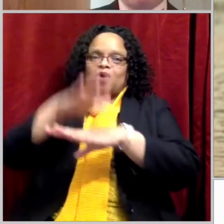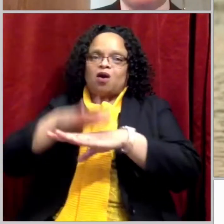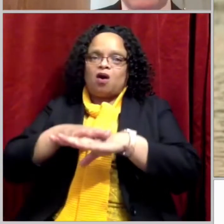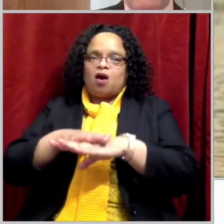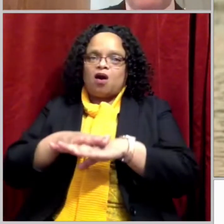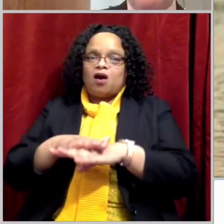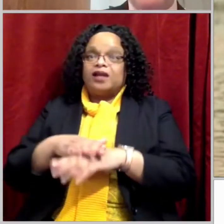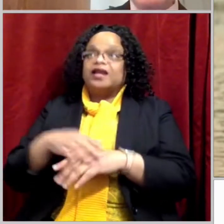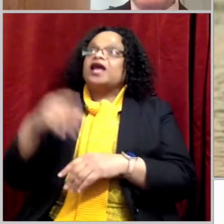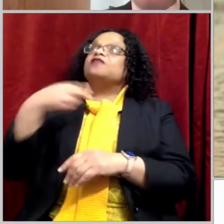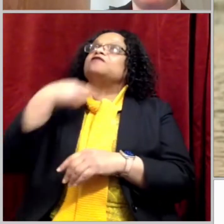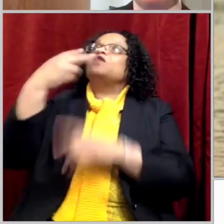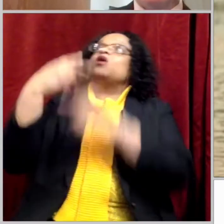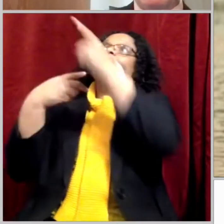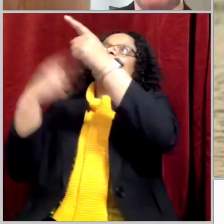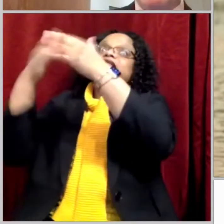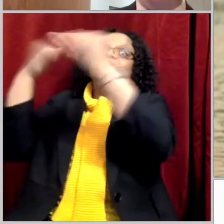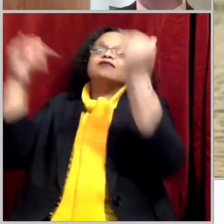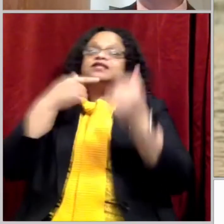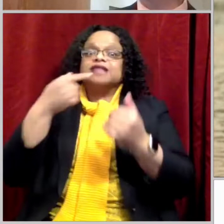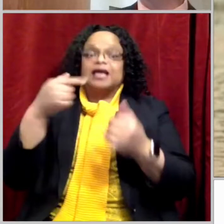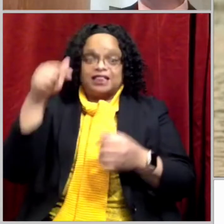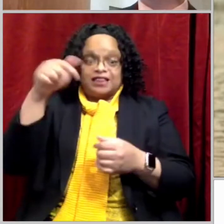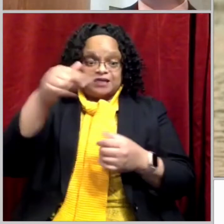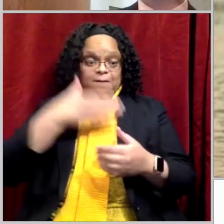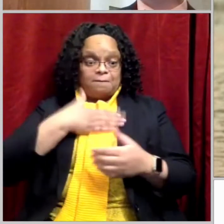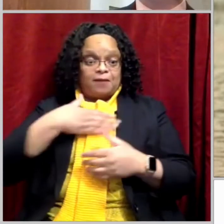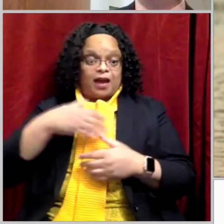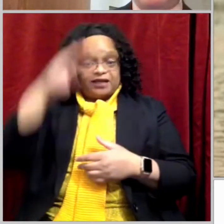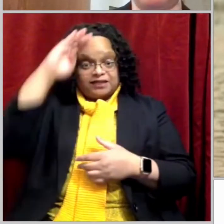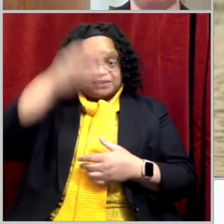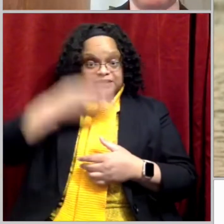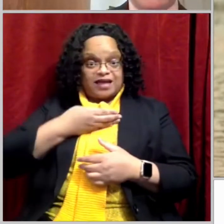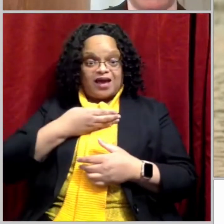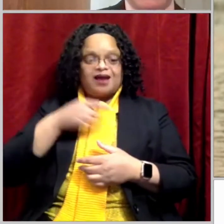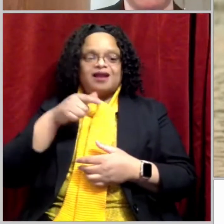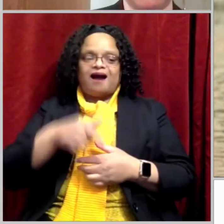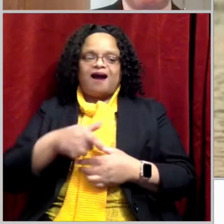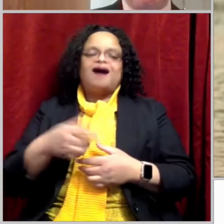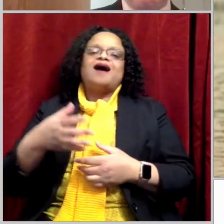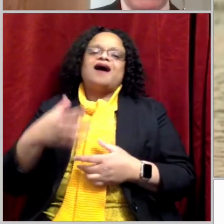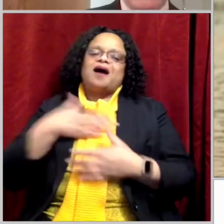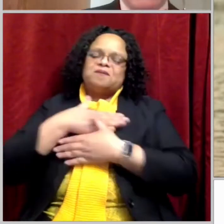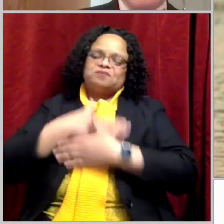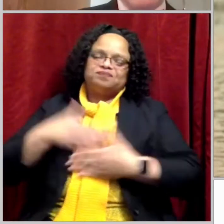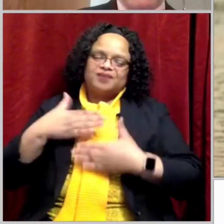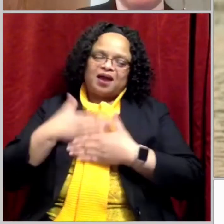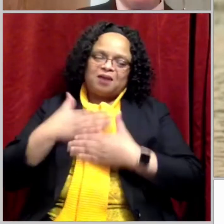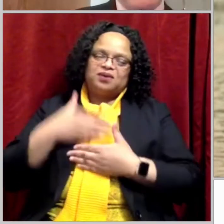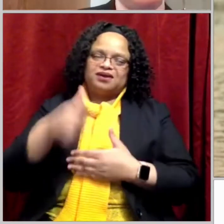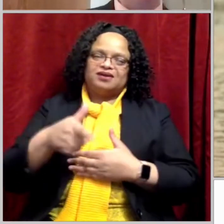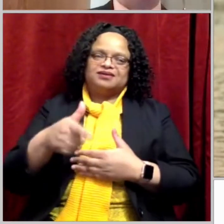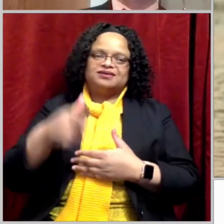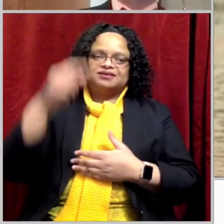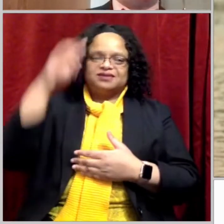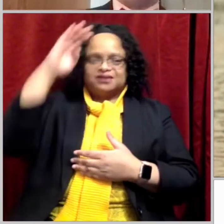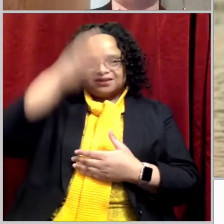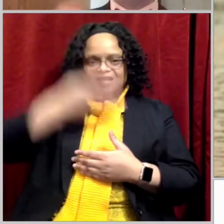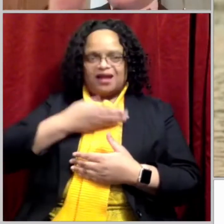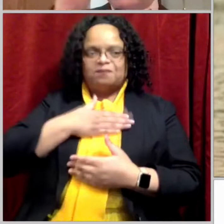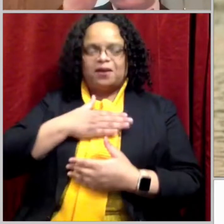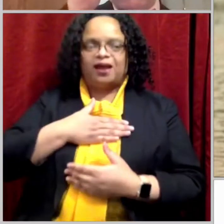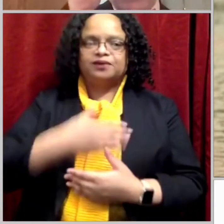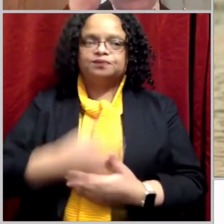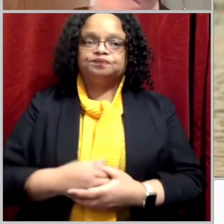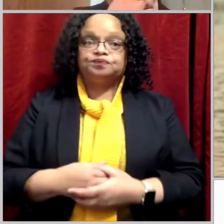whom I love, my son with whom I am well pleased. So in this passage, looking